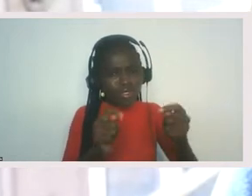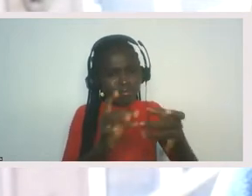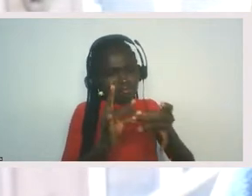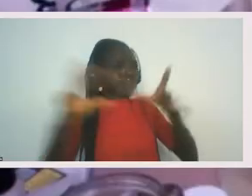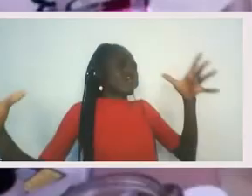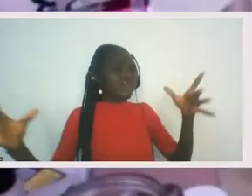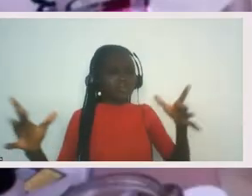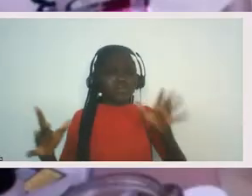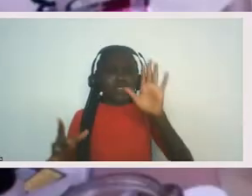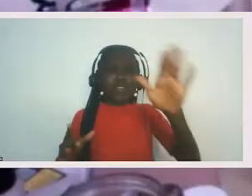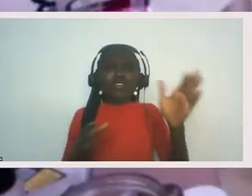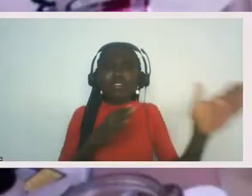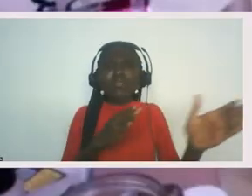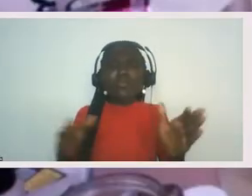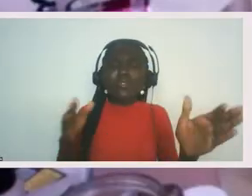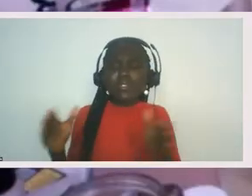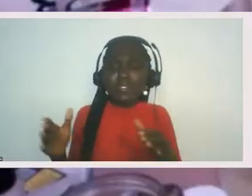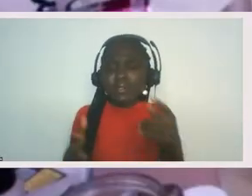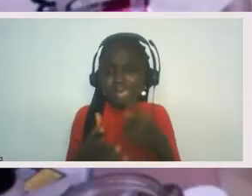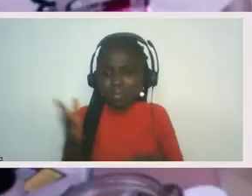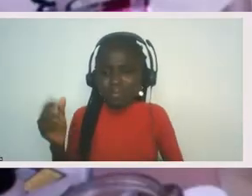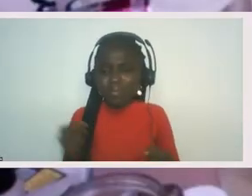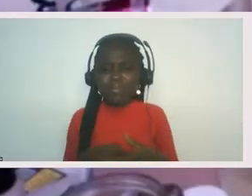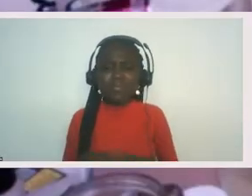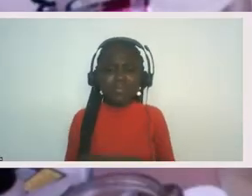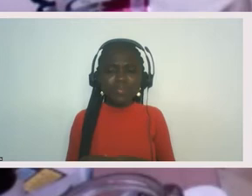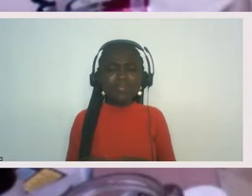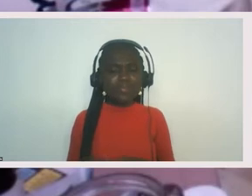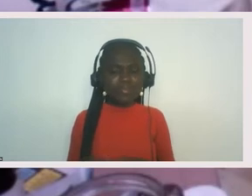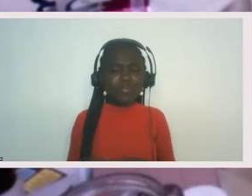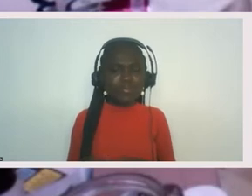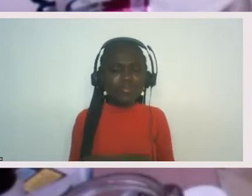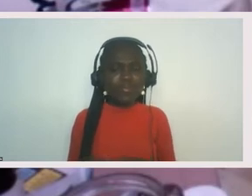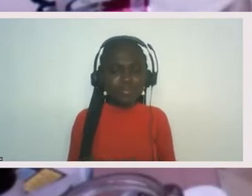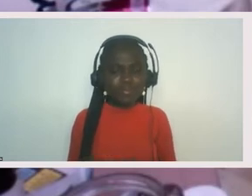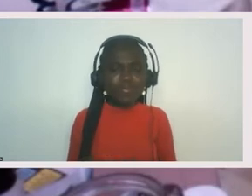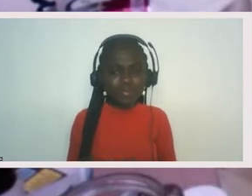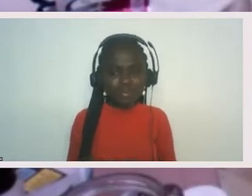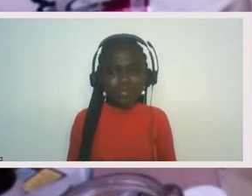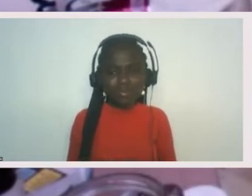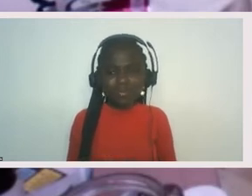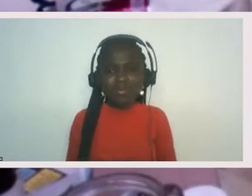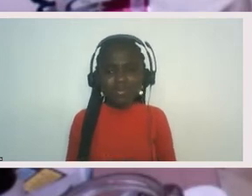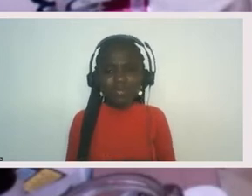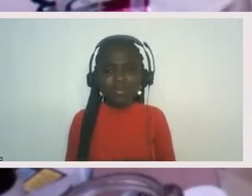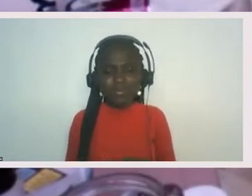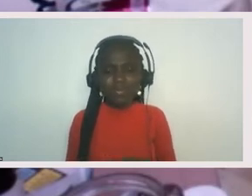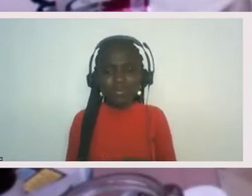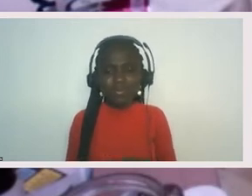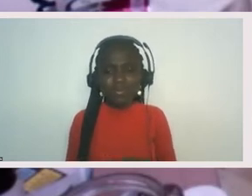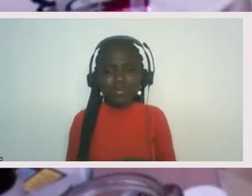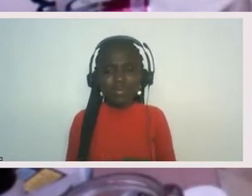Um, therapy helps for sure. Uh, I found a, uh, black woman therapist that